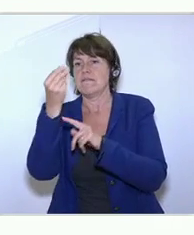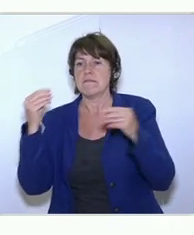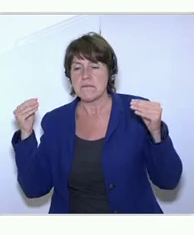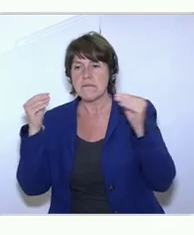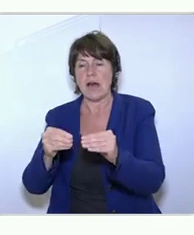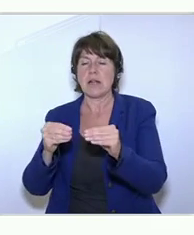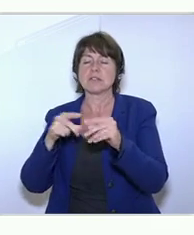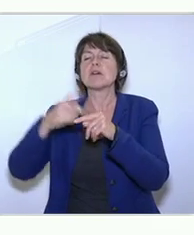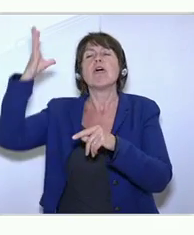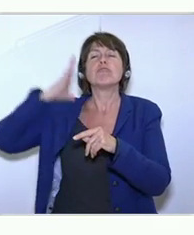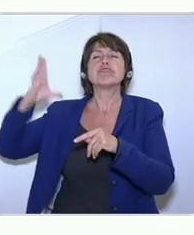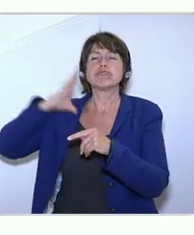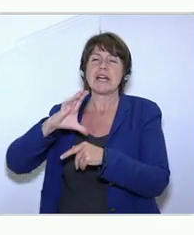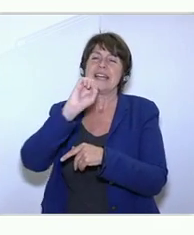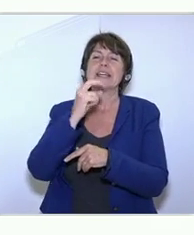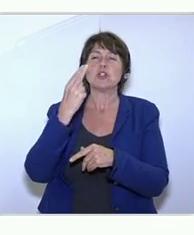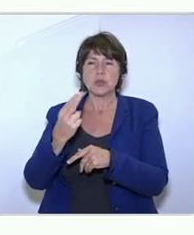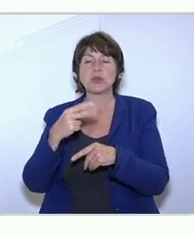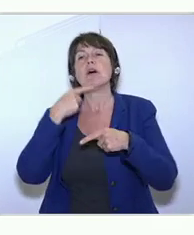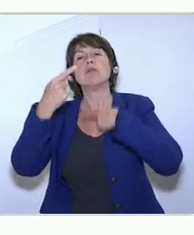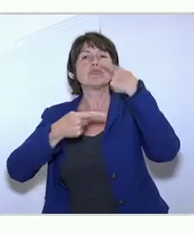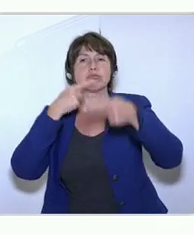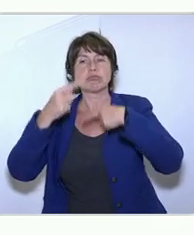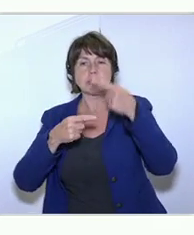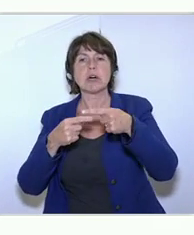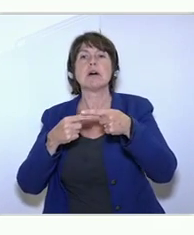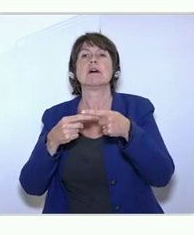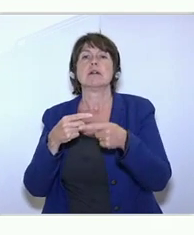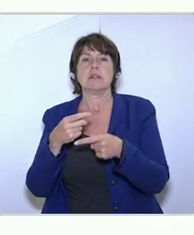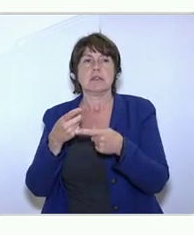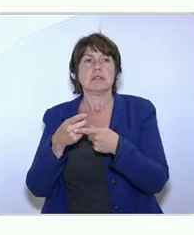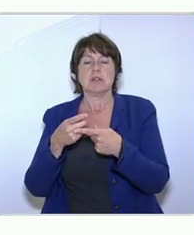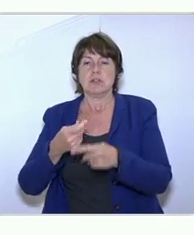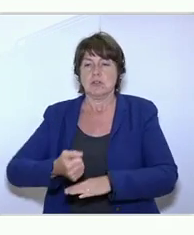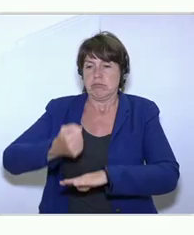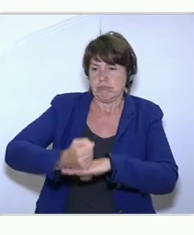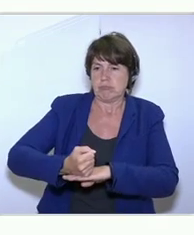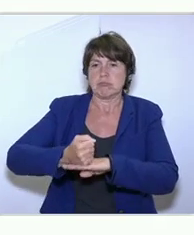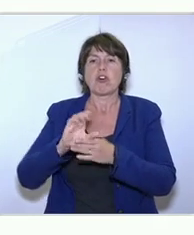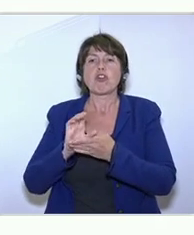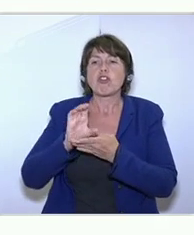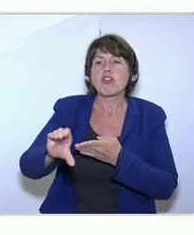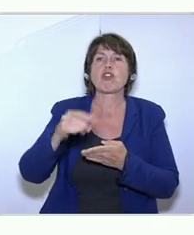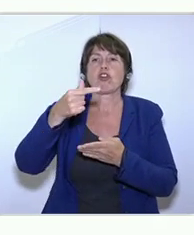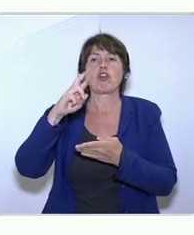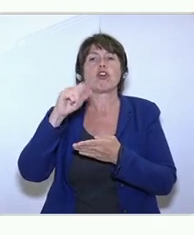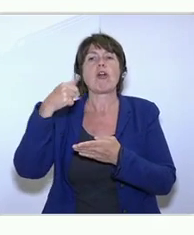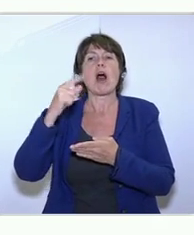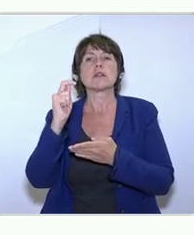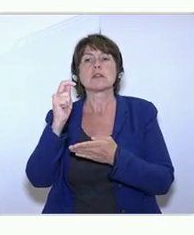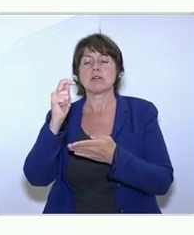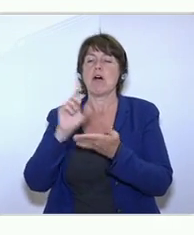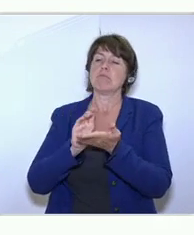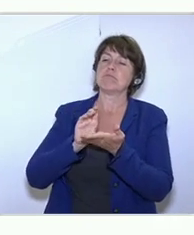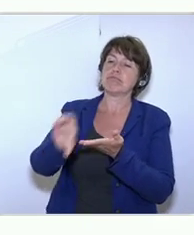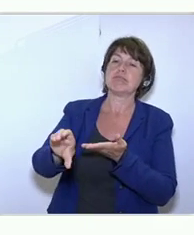in the past, from the EU, which have been talking about grant money. Grant money is great for basic research. But when it comes